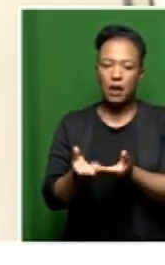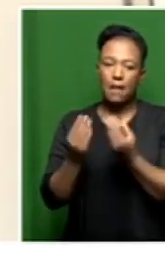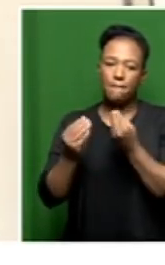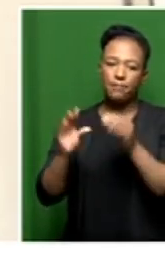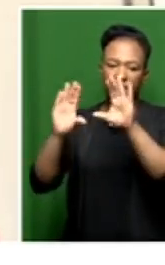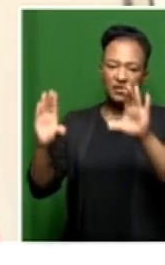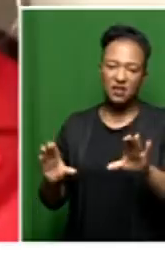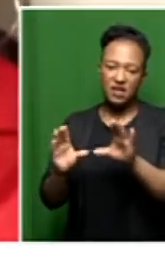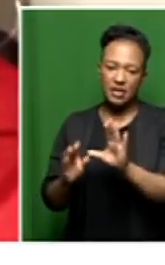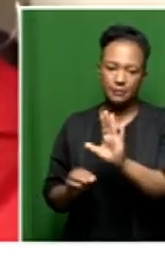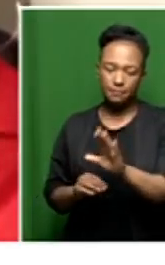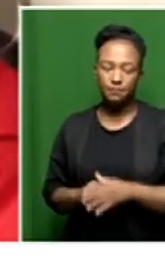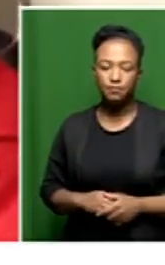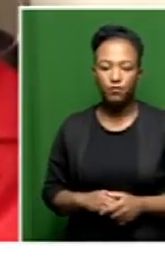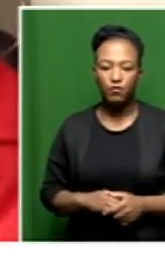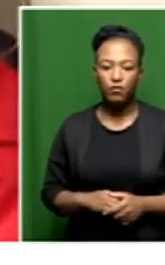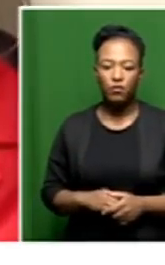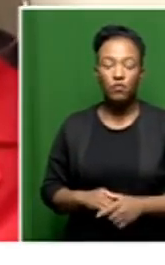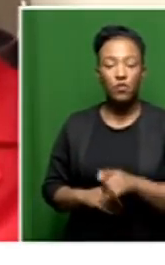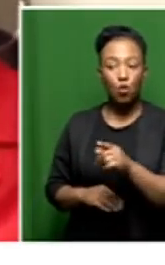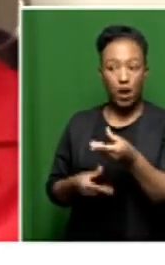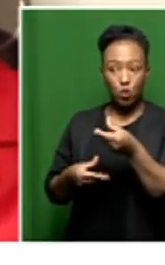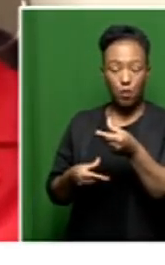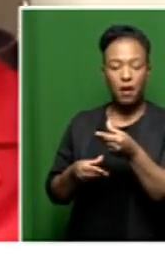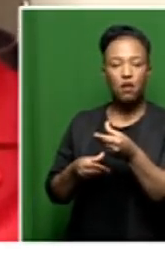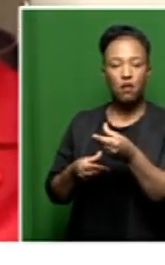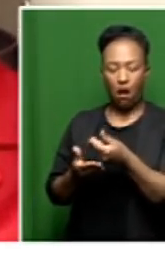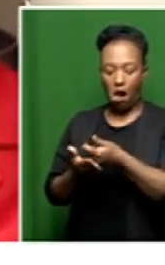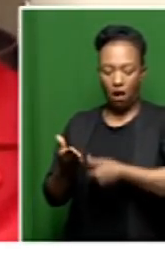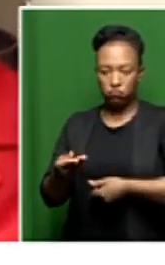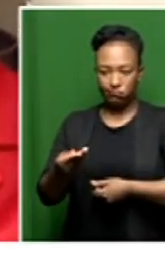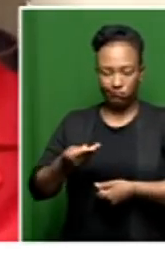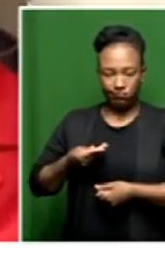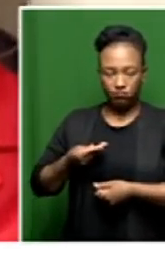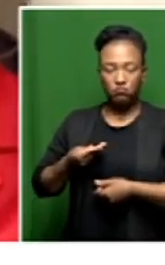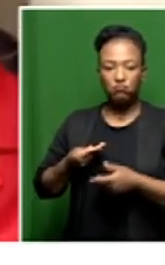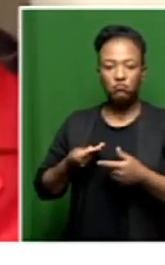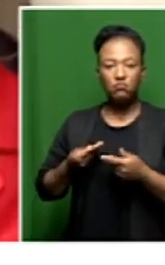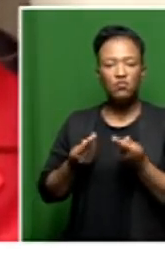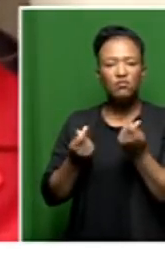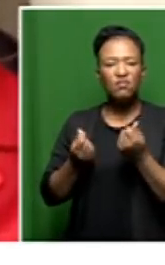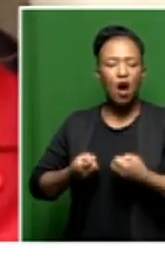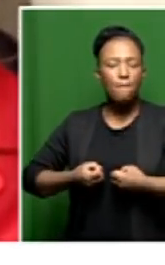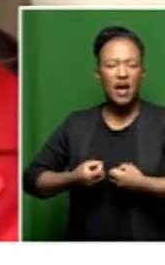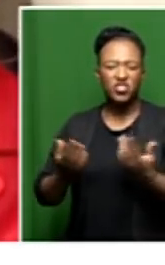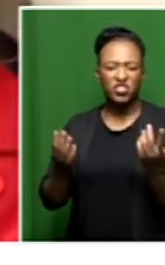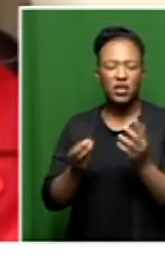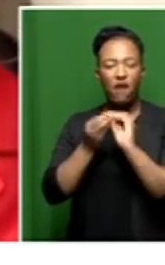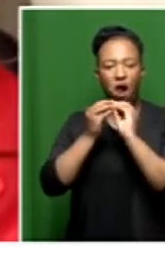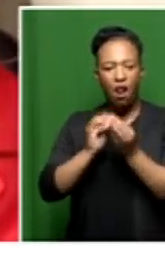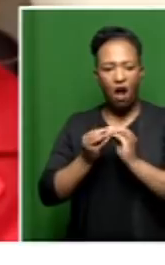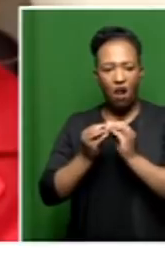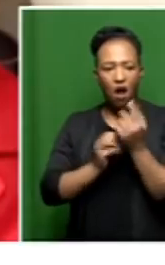documents. And I'd appreciate in that document if there would be a breakdown of how much has been spent on the same renovations